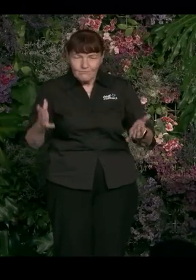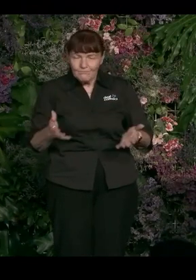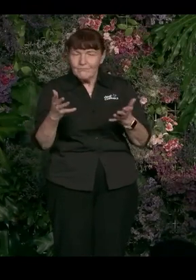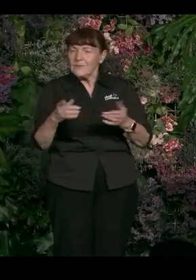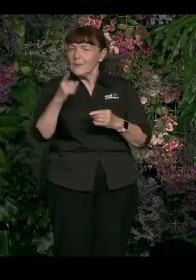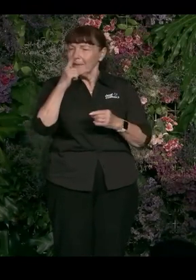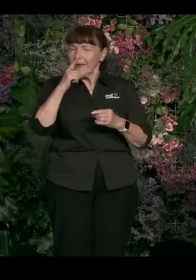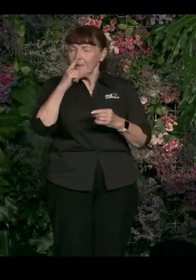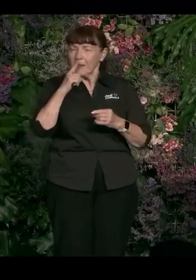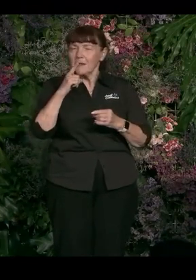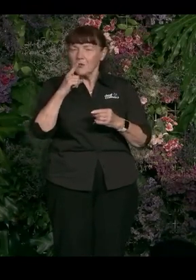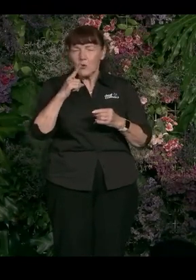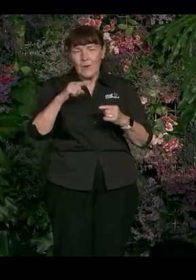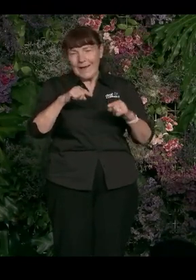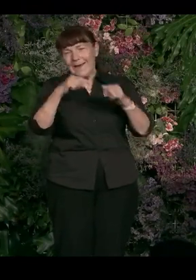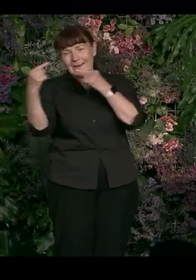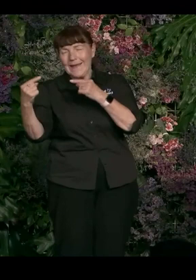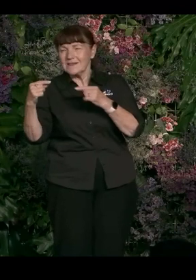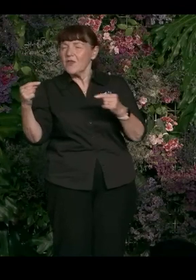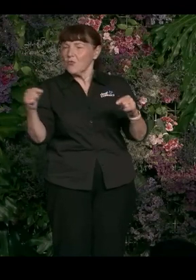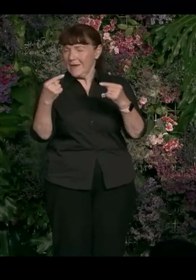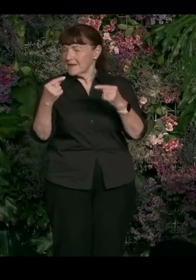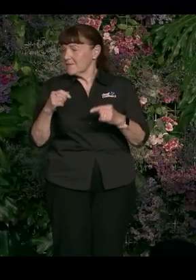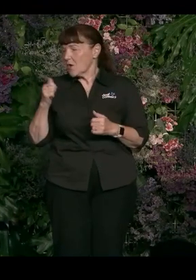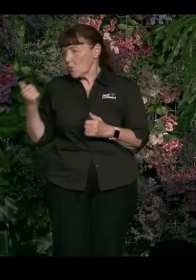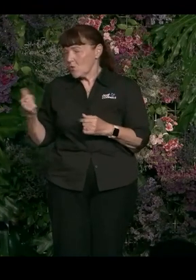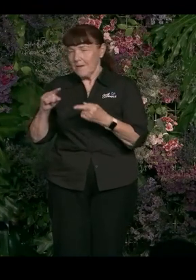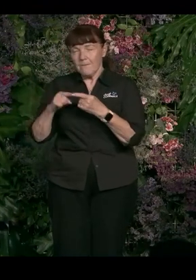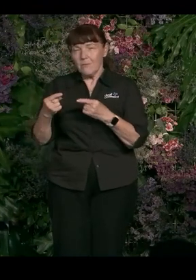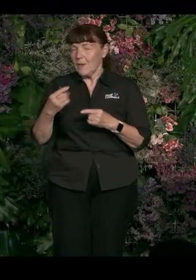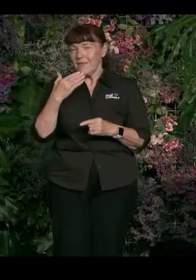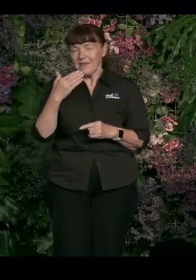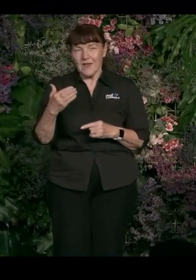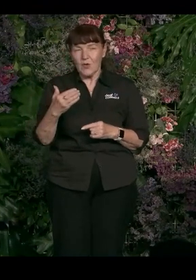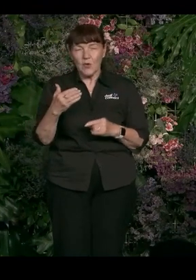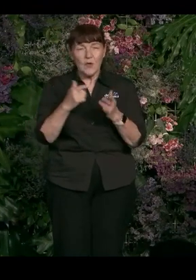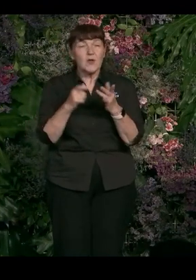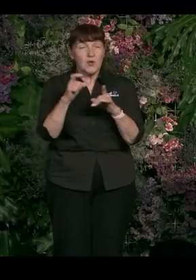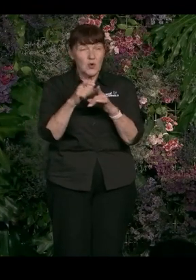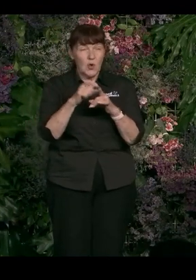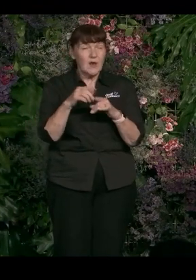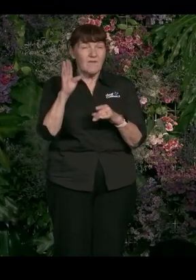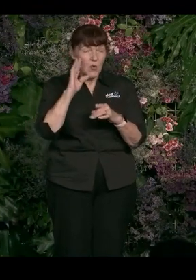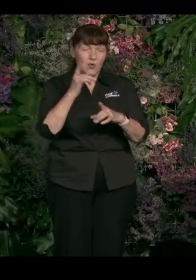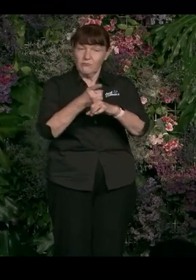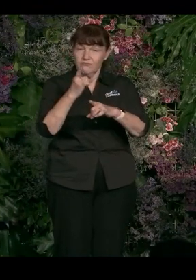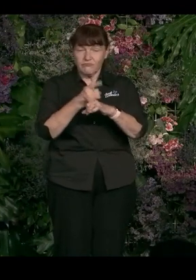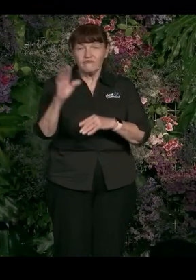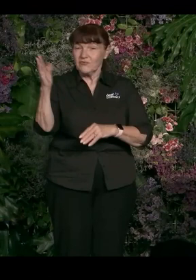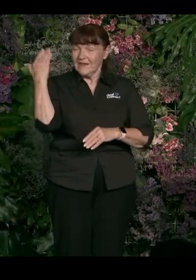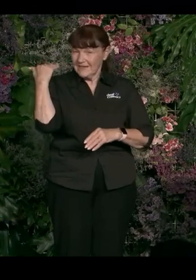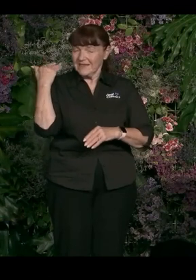against those threats. And so that's a really great point, Michelle, and thank you, because, Todd, I've heard you speak previously about,